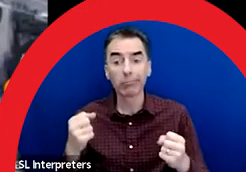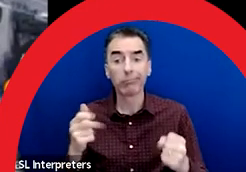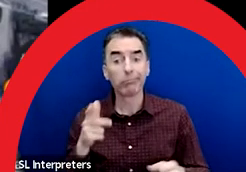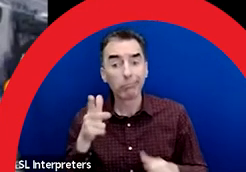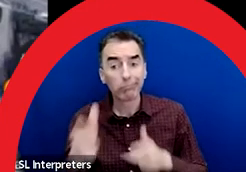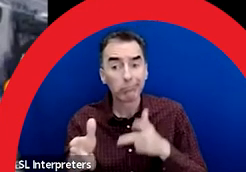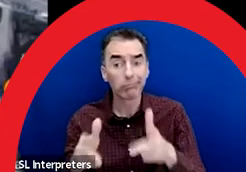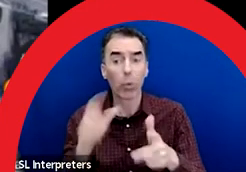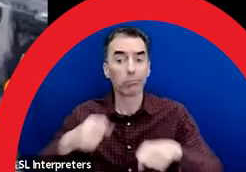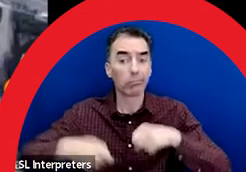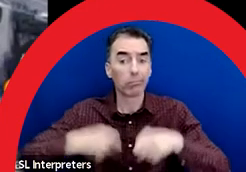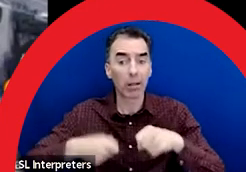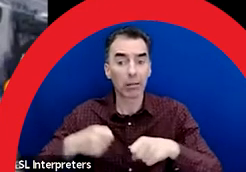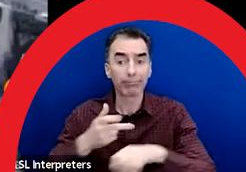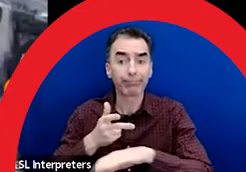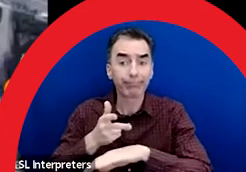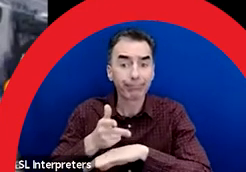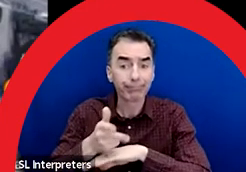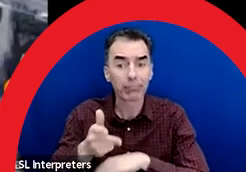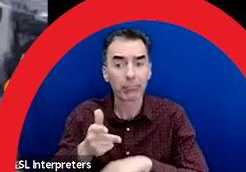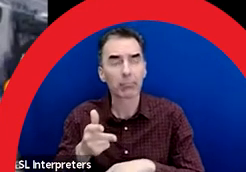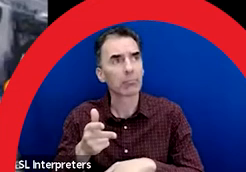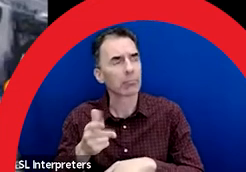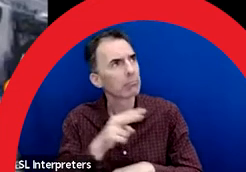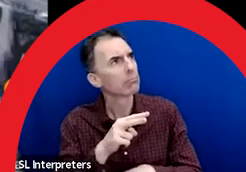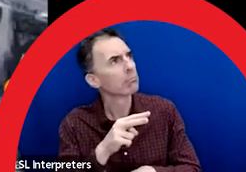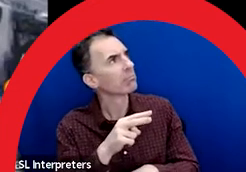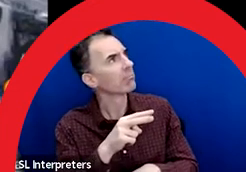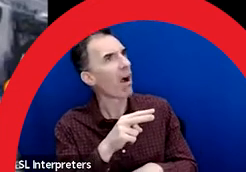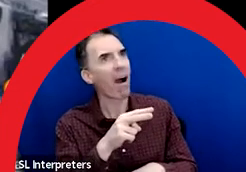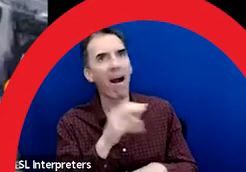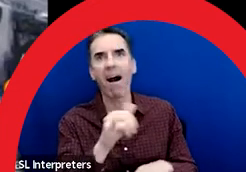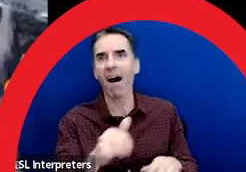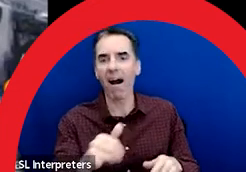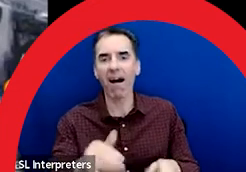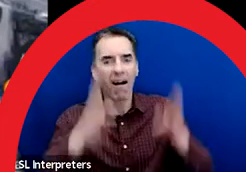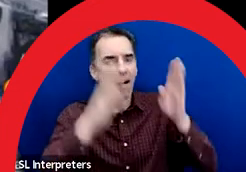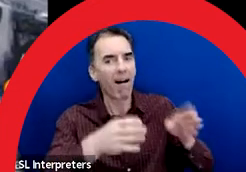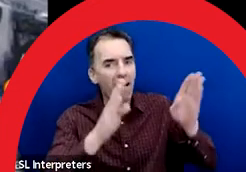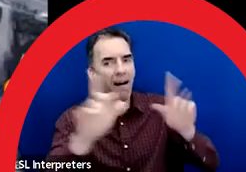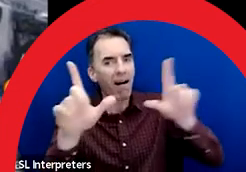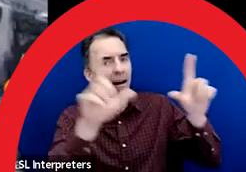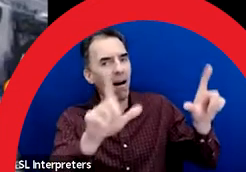other users of the space to slow down, take in their surroundings, and enjoy the area, and